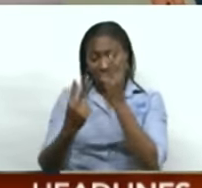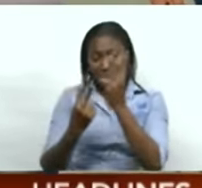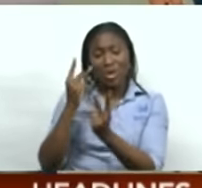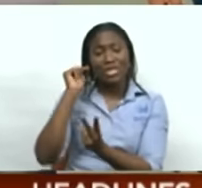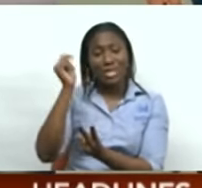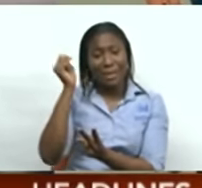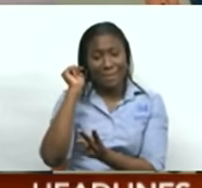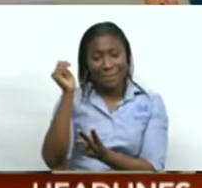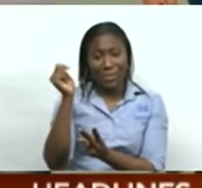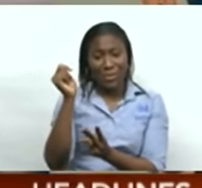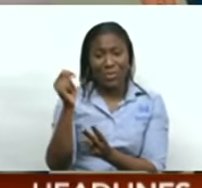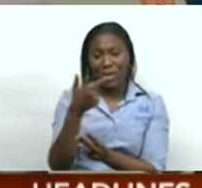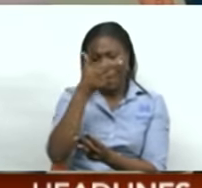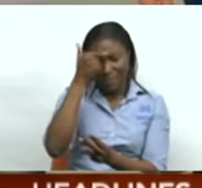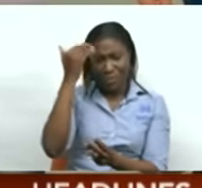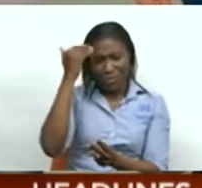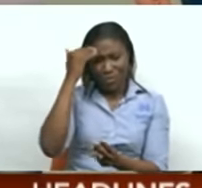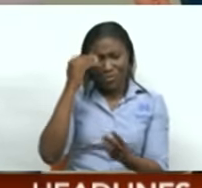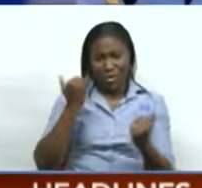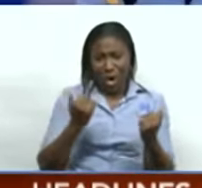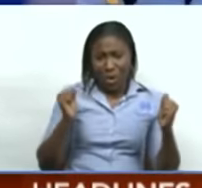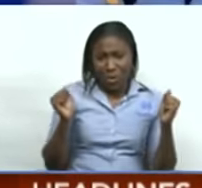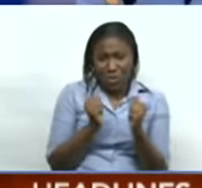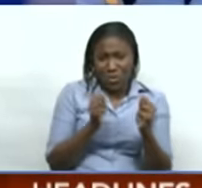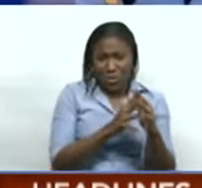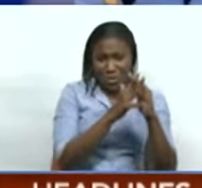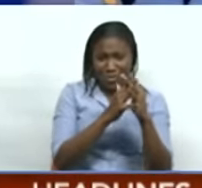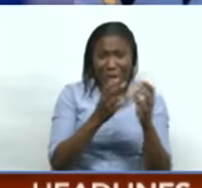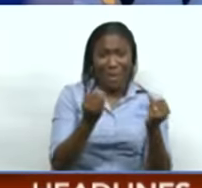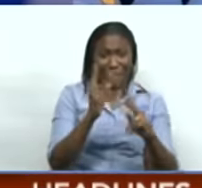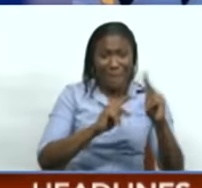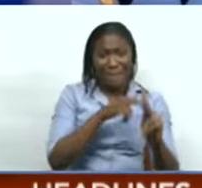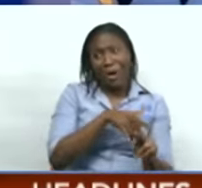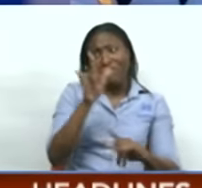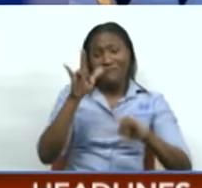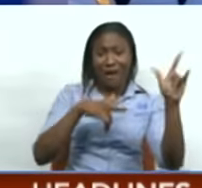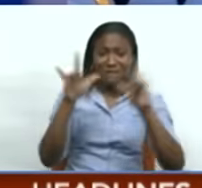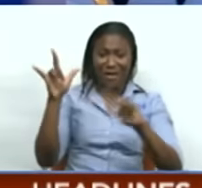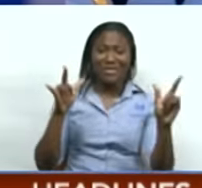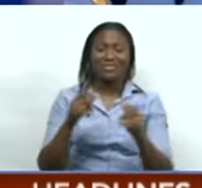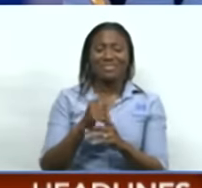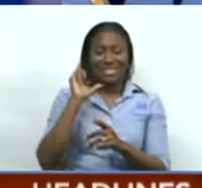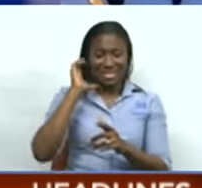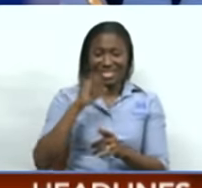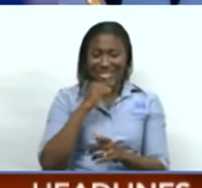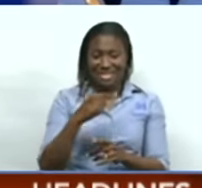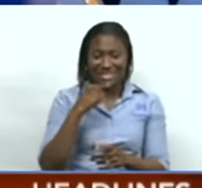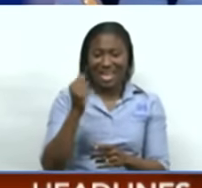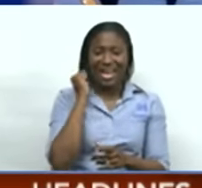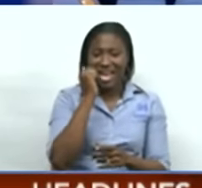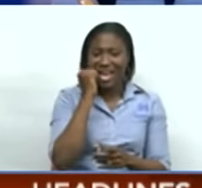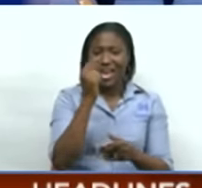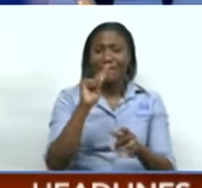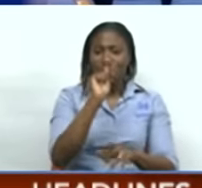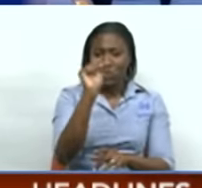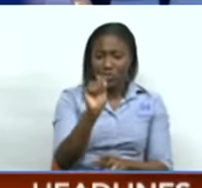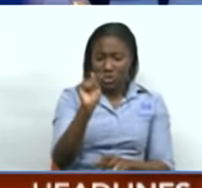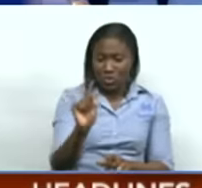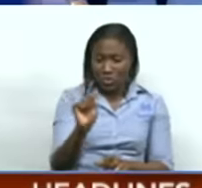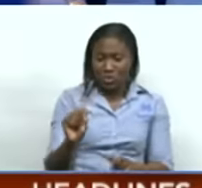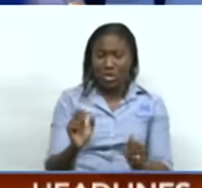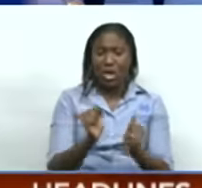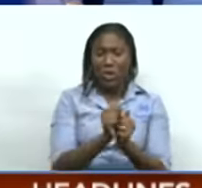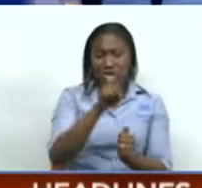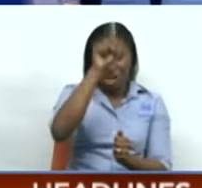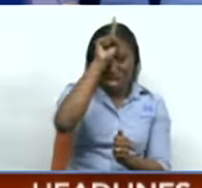inaugural winter season flight. Condor Airlines is scheduled to operate a weekly flight every Tuesday between Germany and